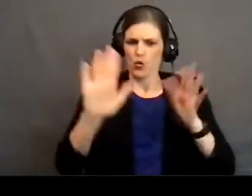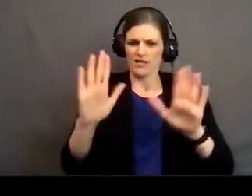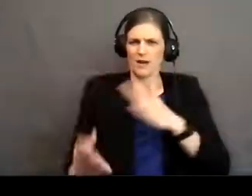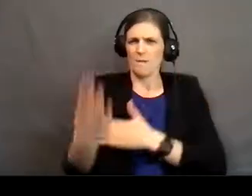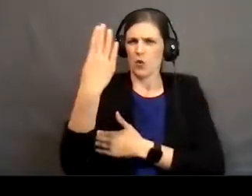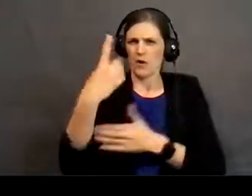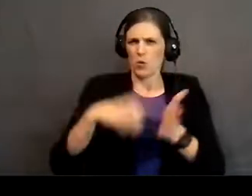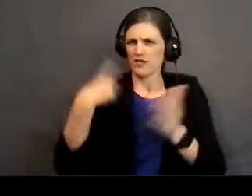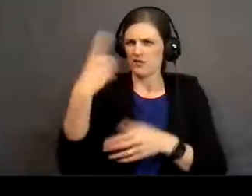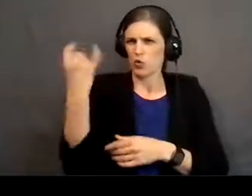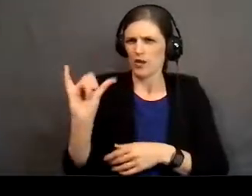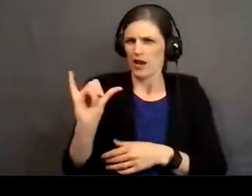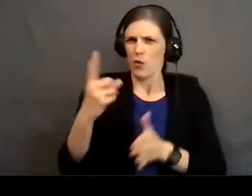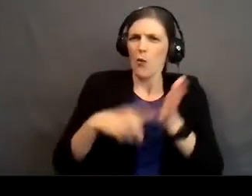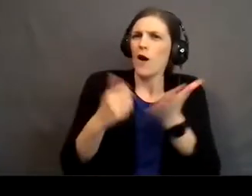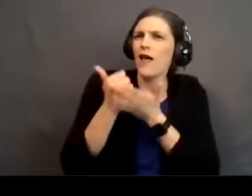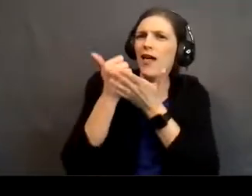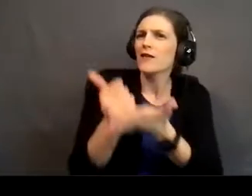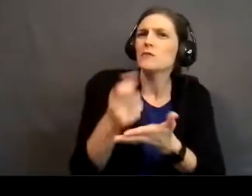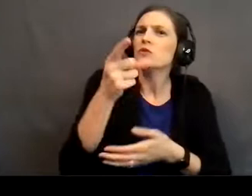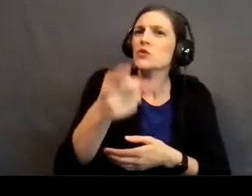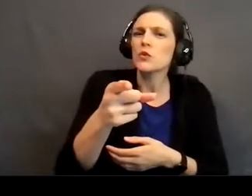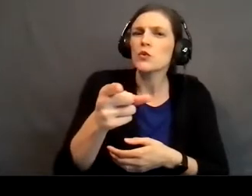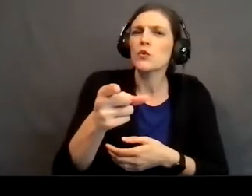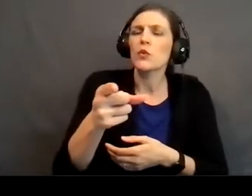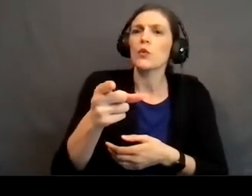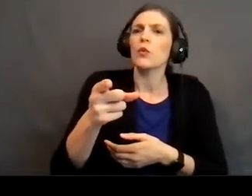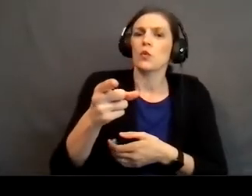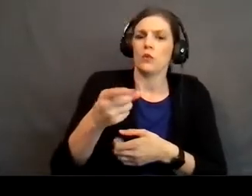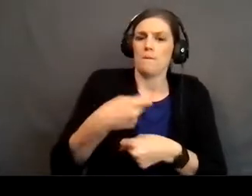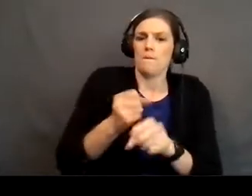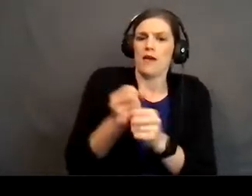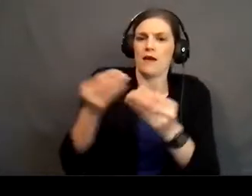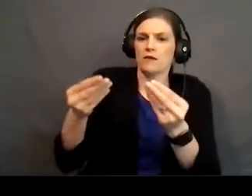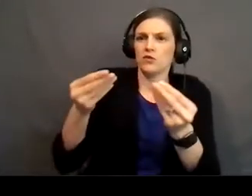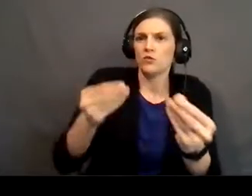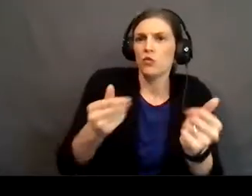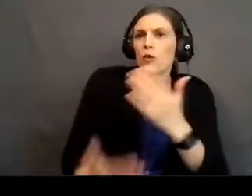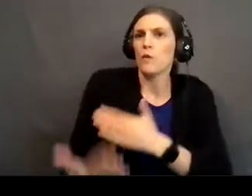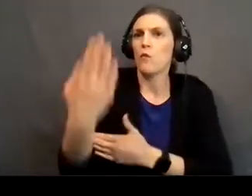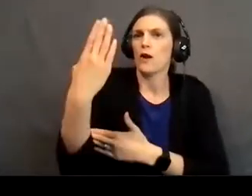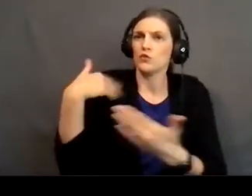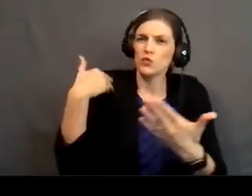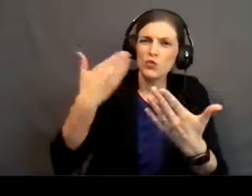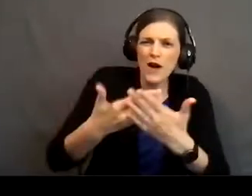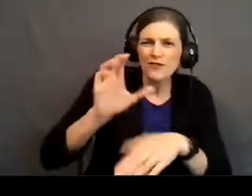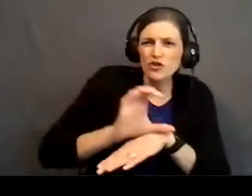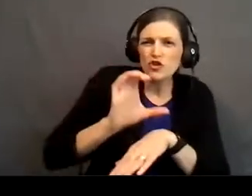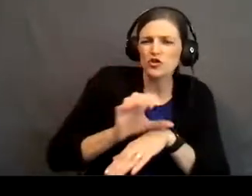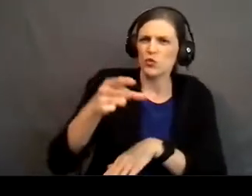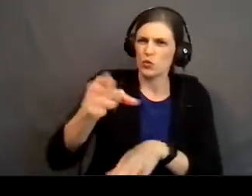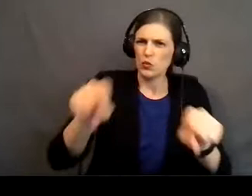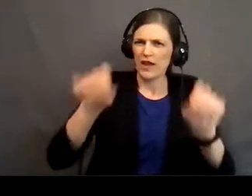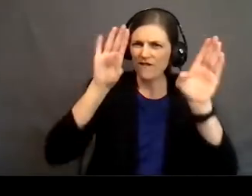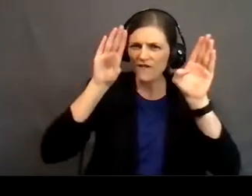What is going to help you create a smooth morning in getting to church so that you can focus, so that you